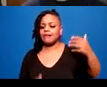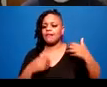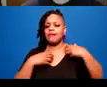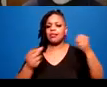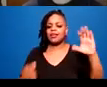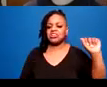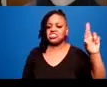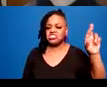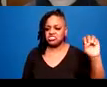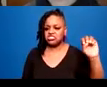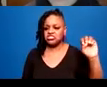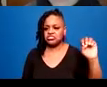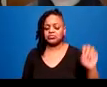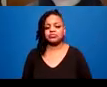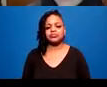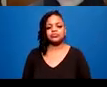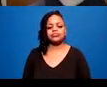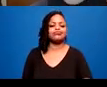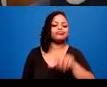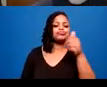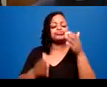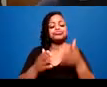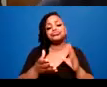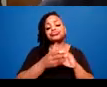Paige wrote open enrollment.